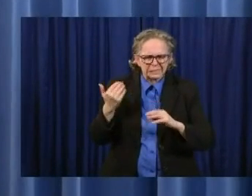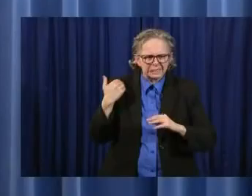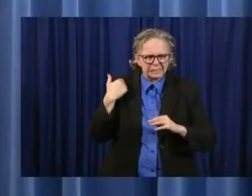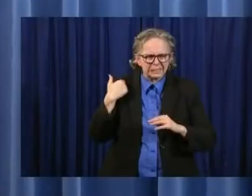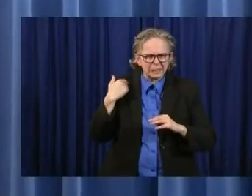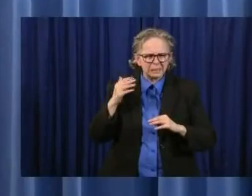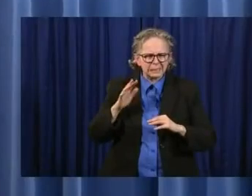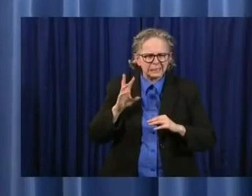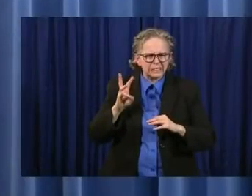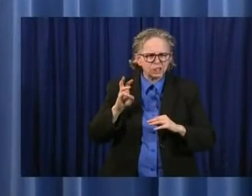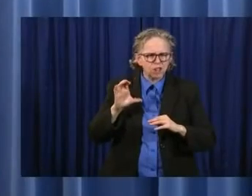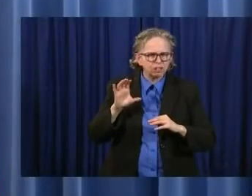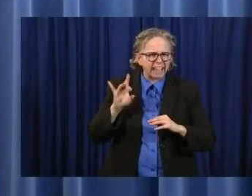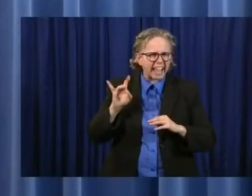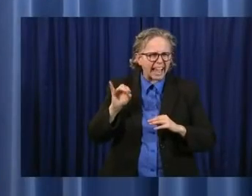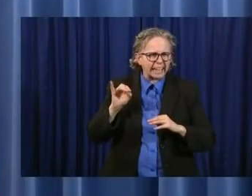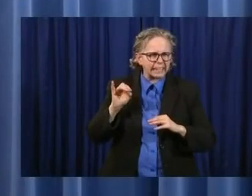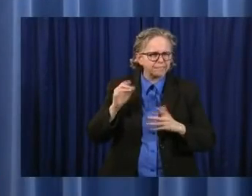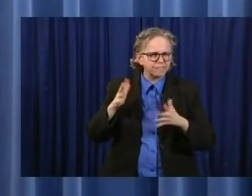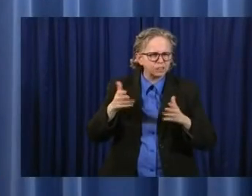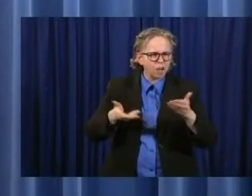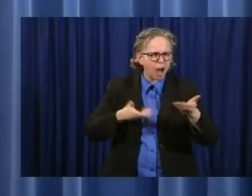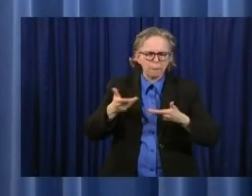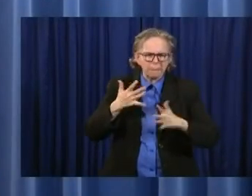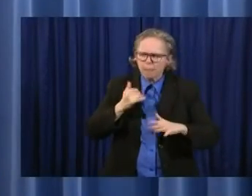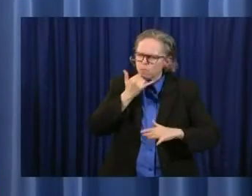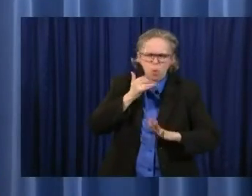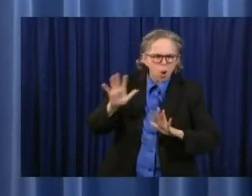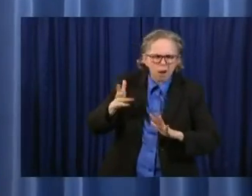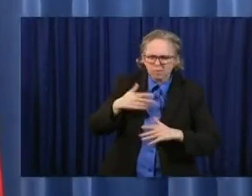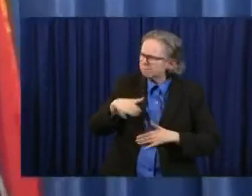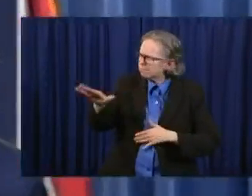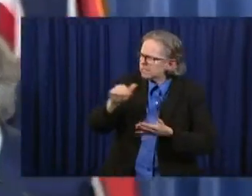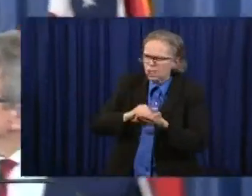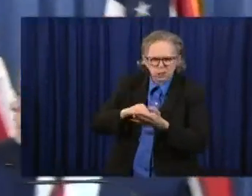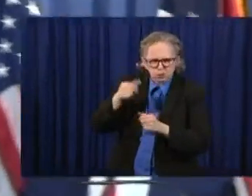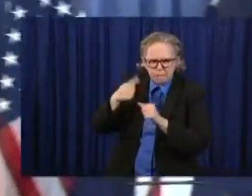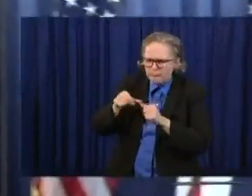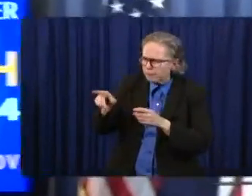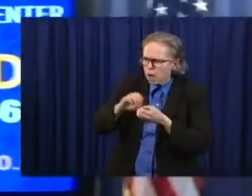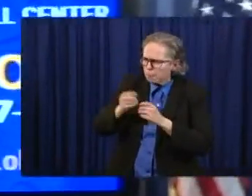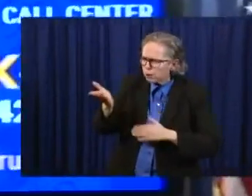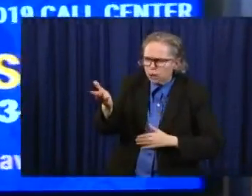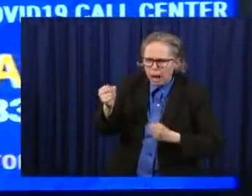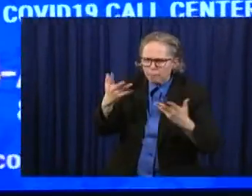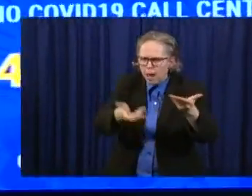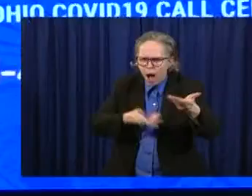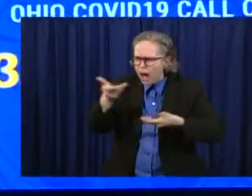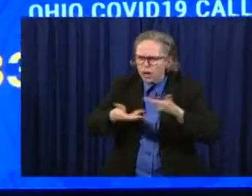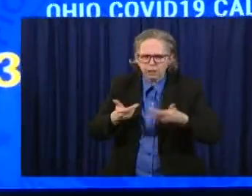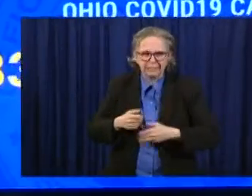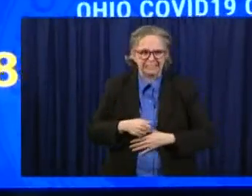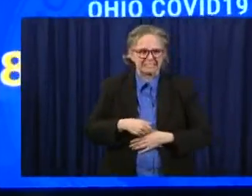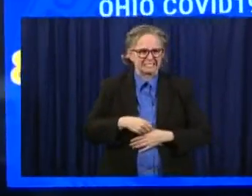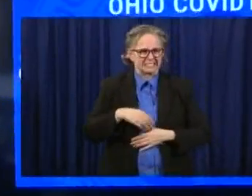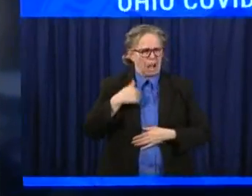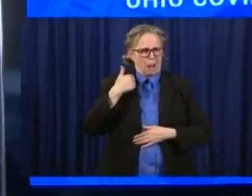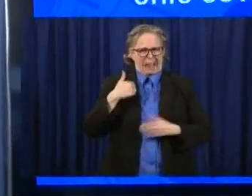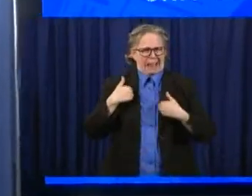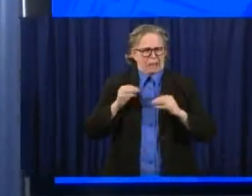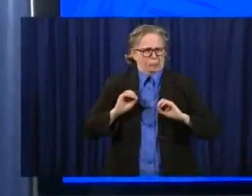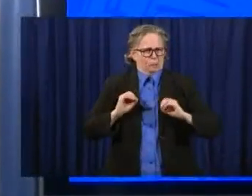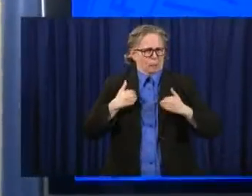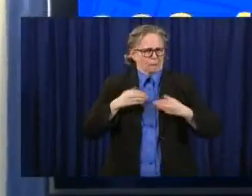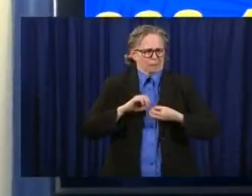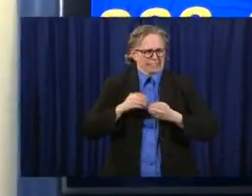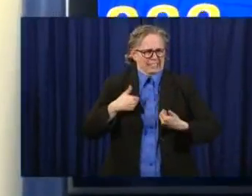680, but I may be off on that. Do you remember, Dr. Acton, where we are on that? I, I don't have those numbers with me, Governor, but